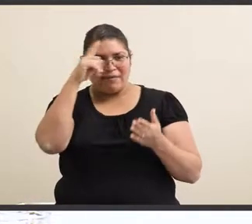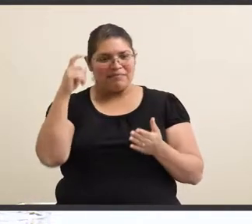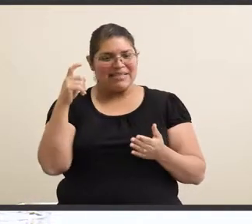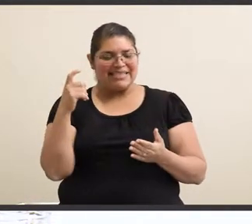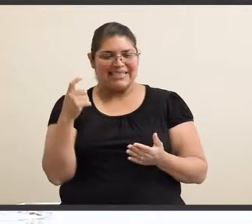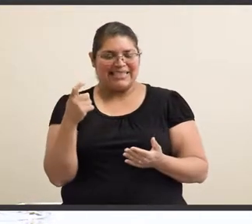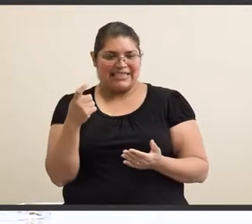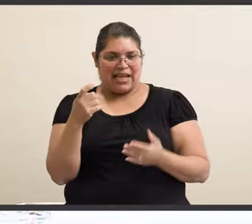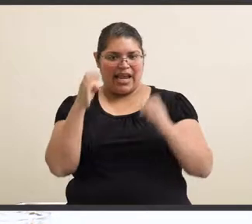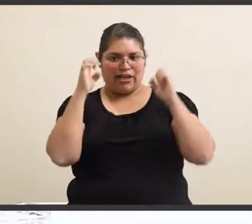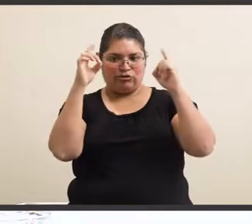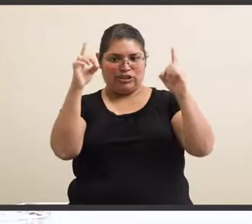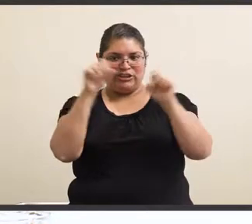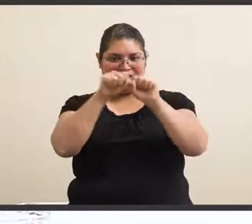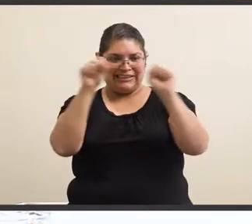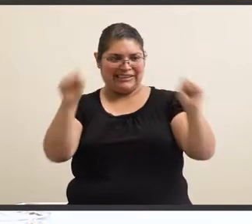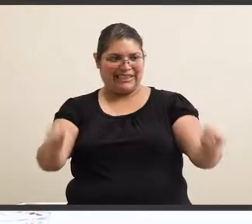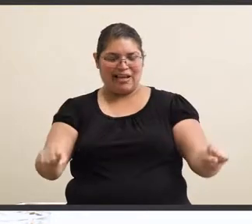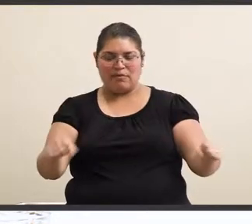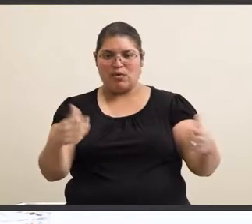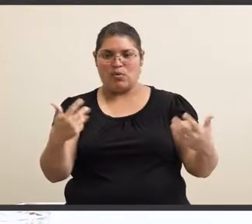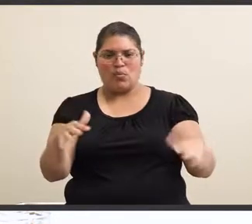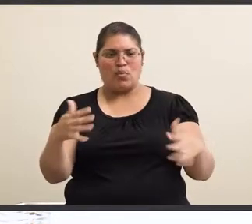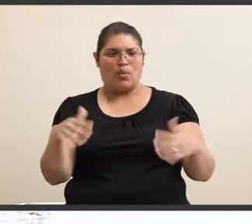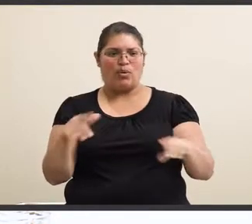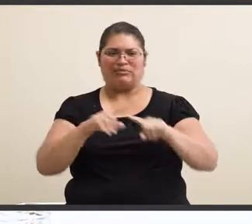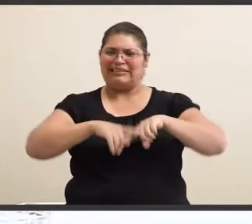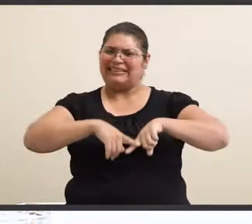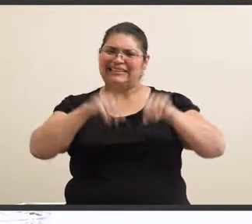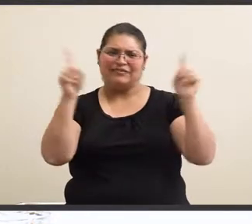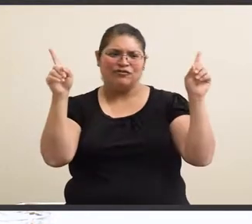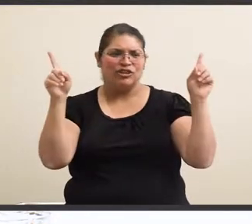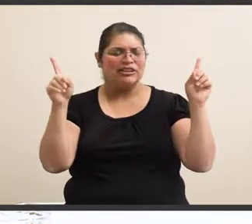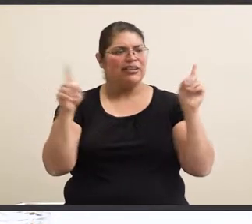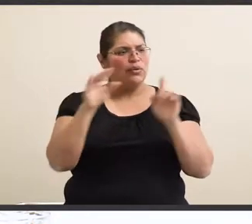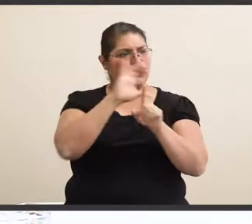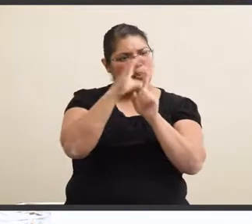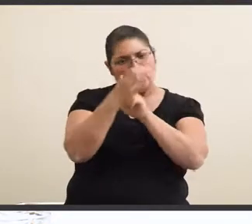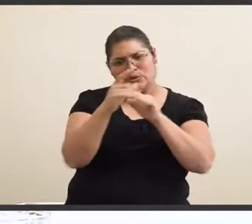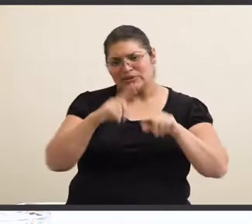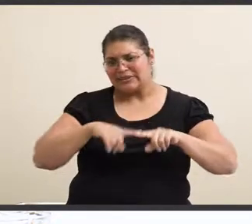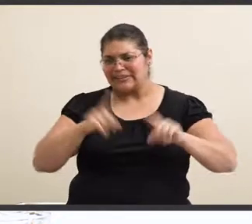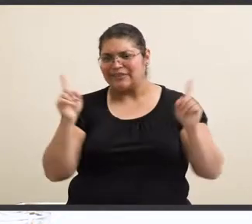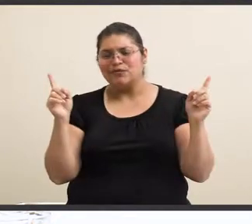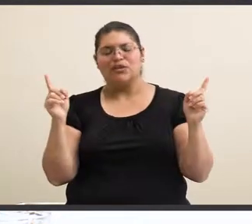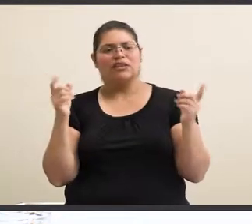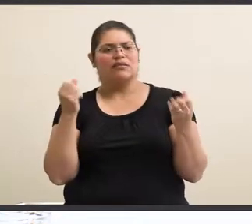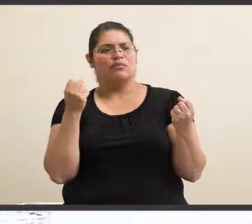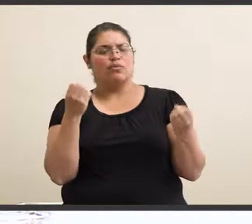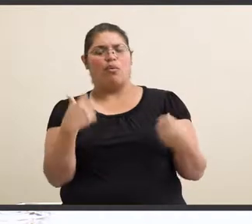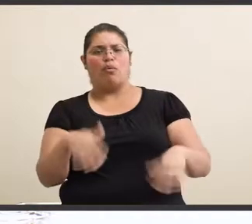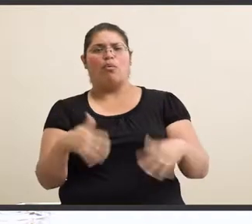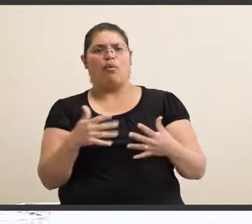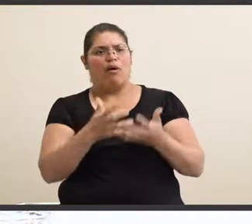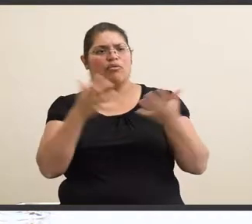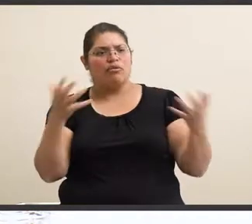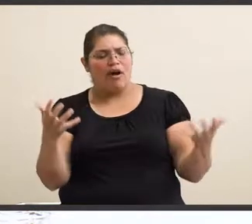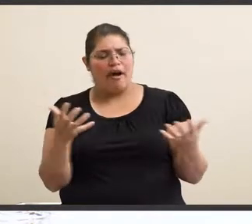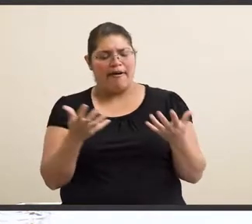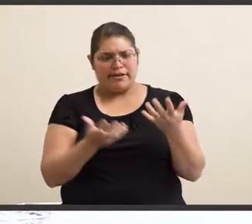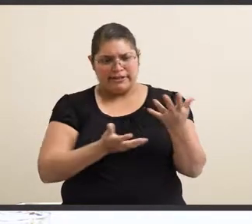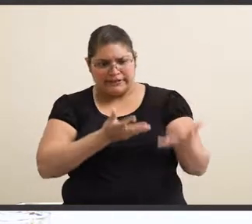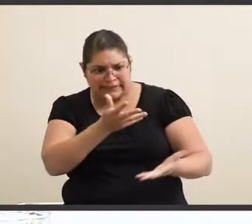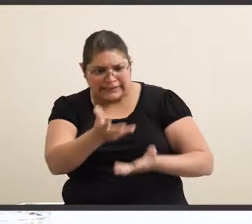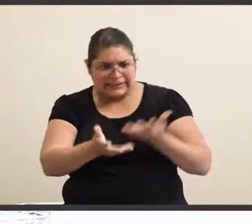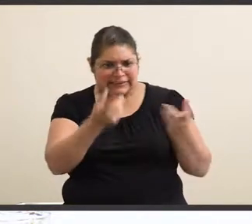the educational systems are completely different. The culture was different as well. So it was a lot of a mix of